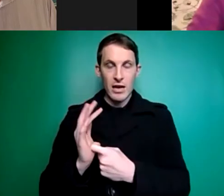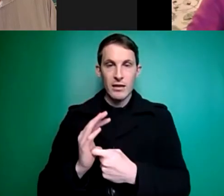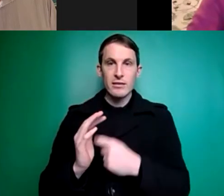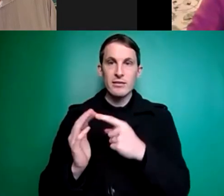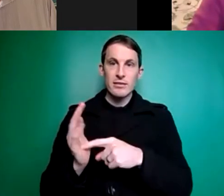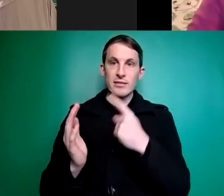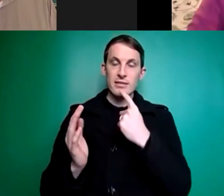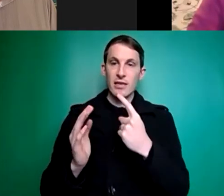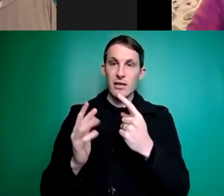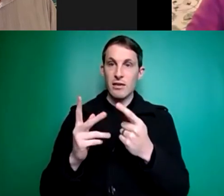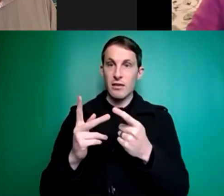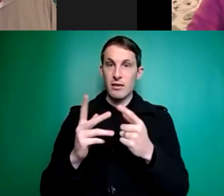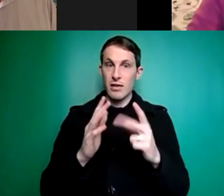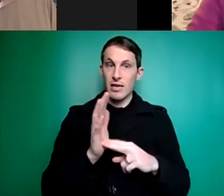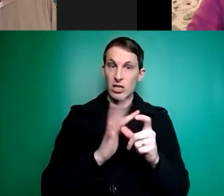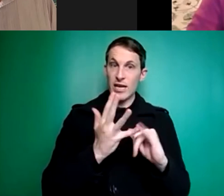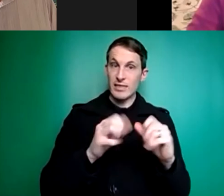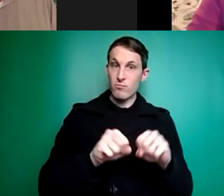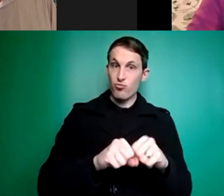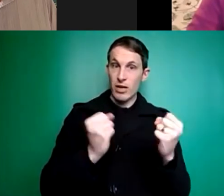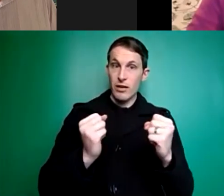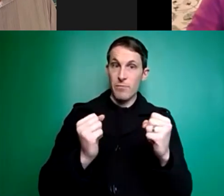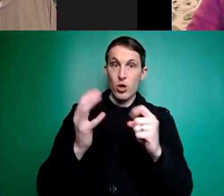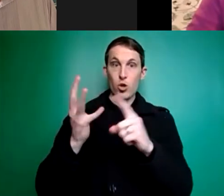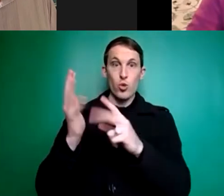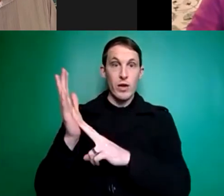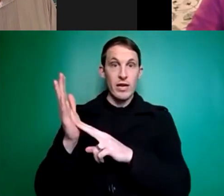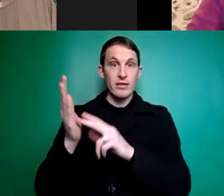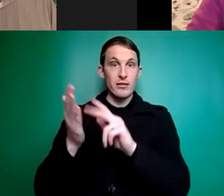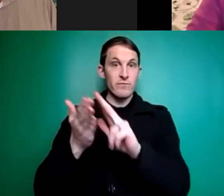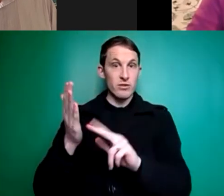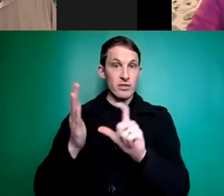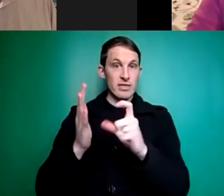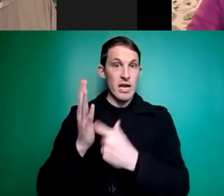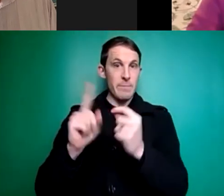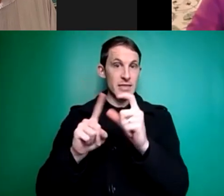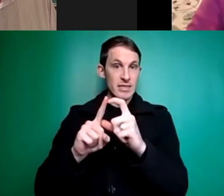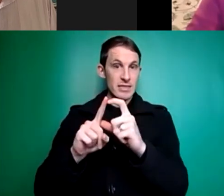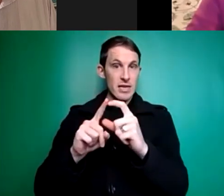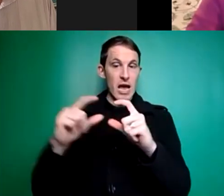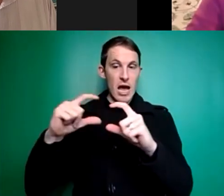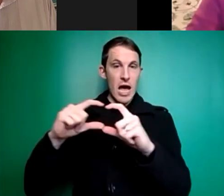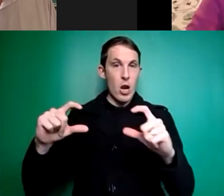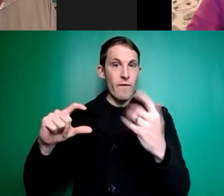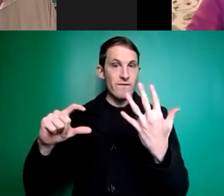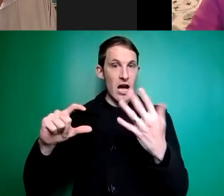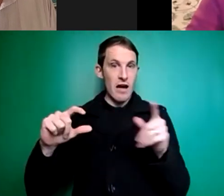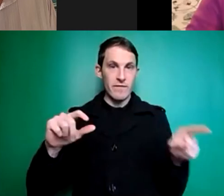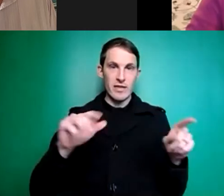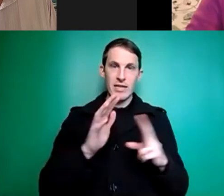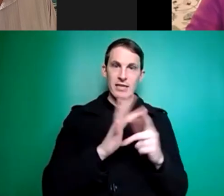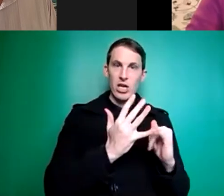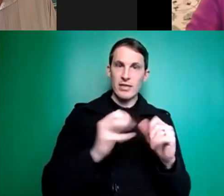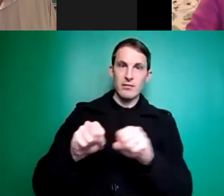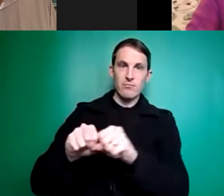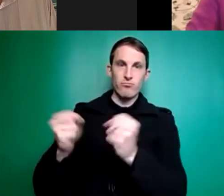NDIS breaches article 5 of the UN Disability Convention although Mark True has reflected that the NDIS is exempted